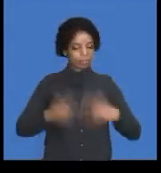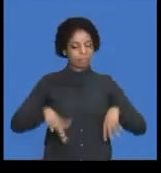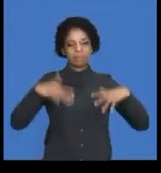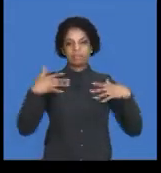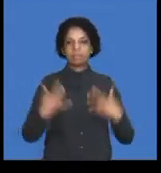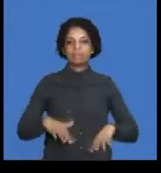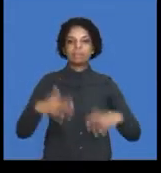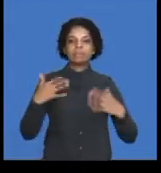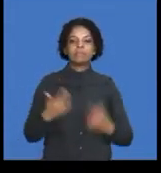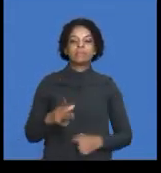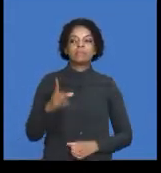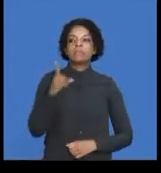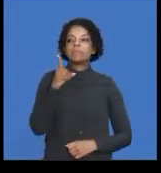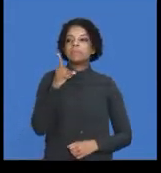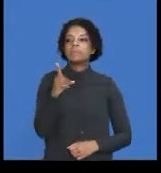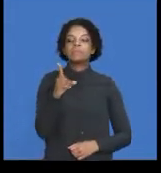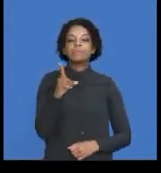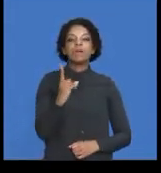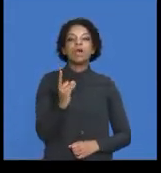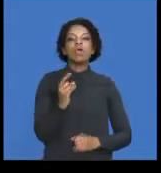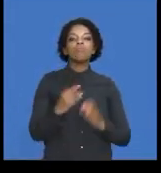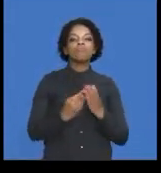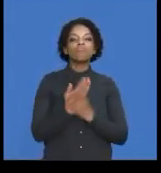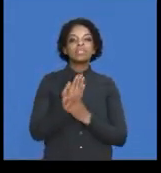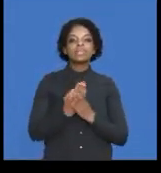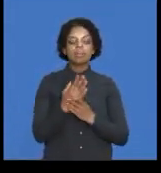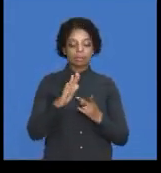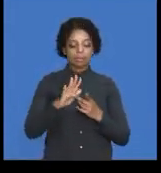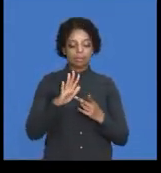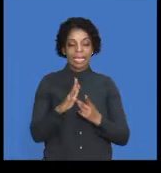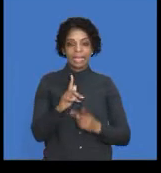Receipts and payments.